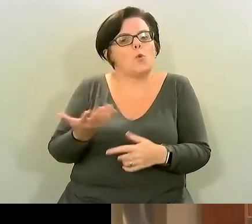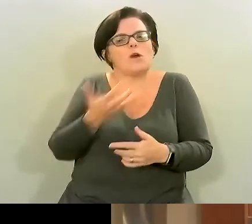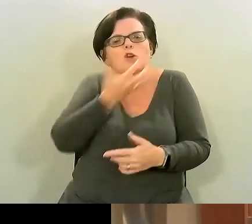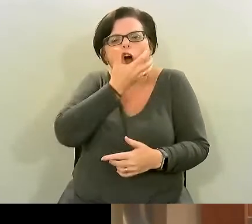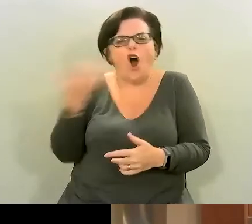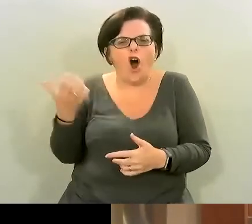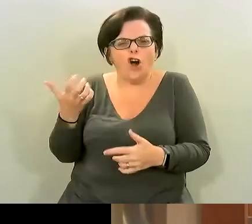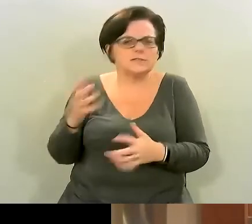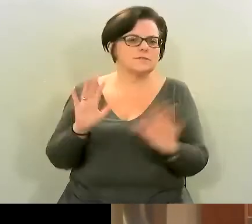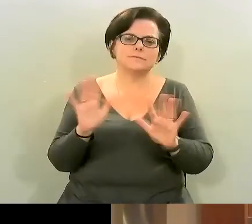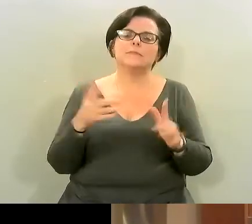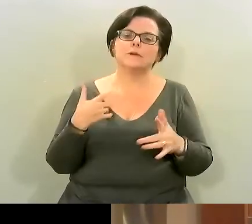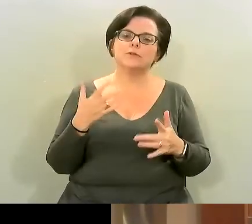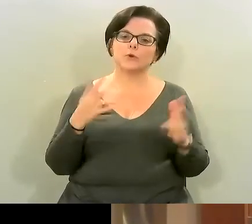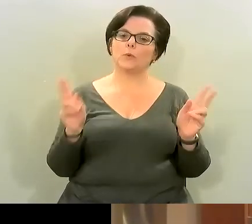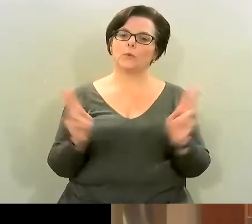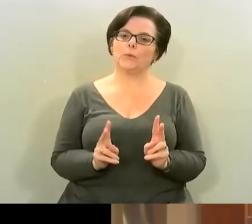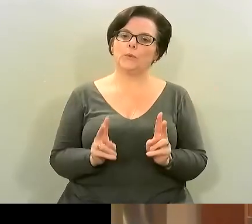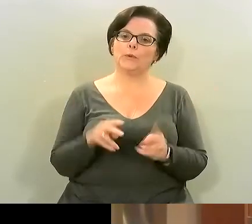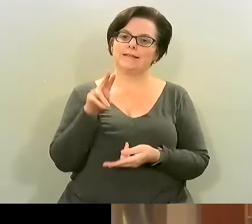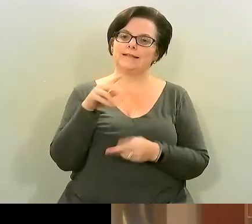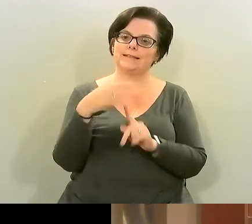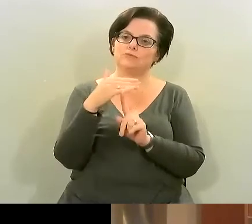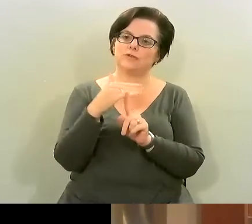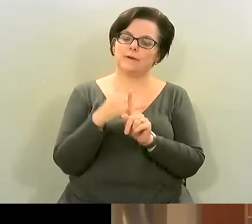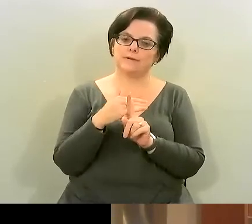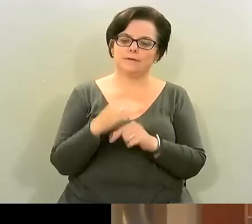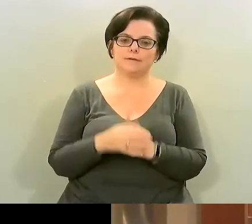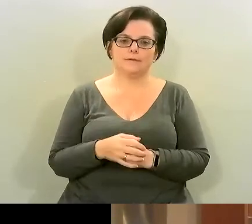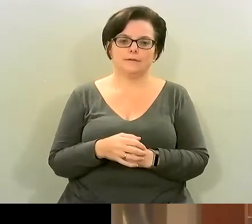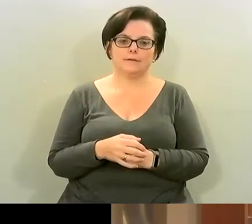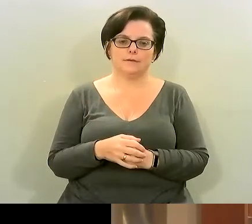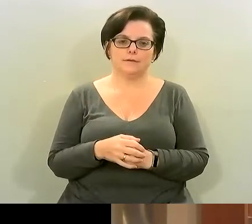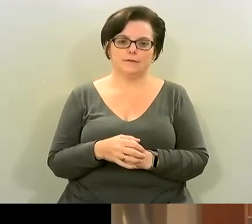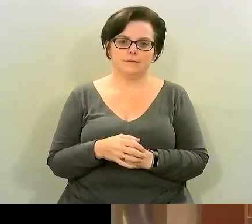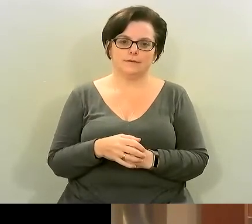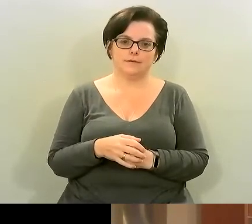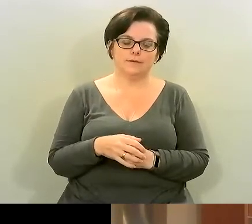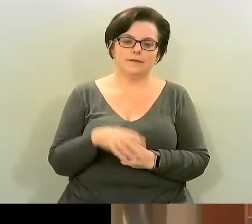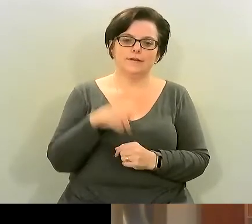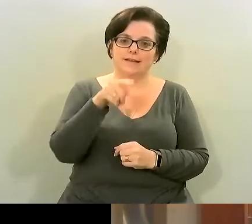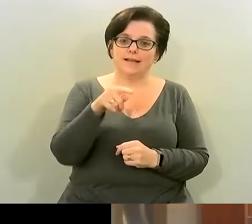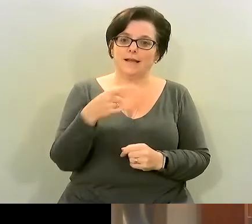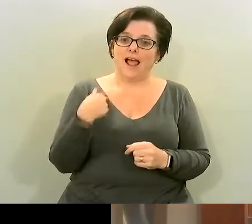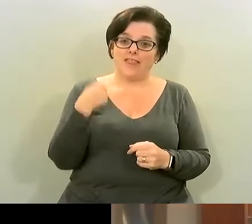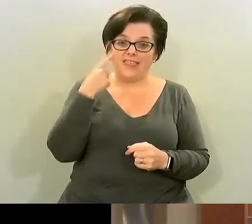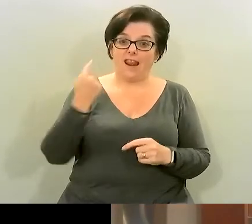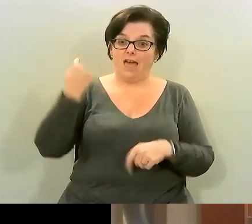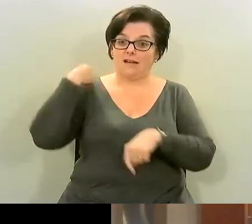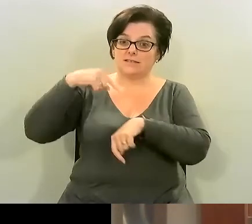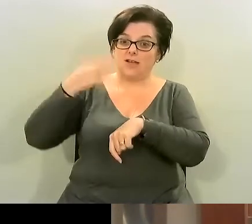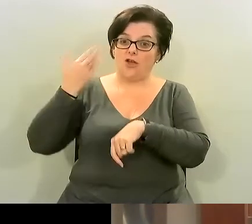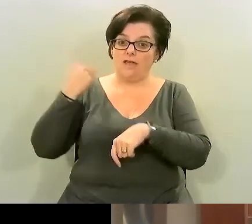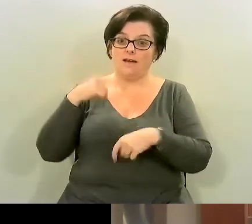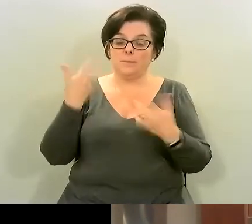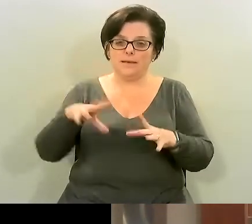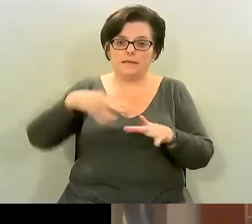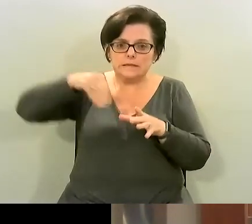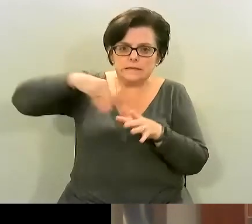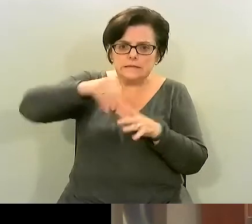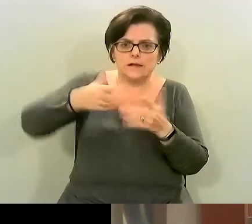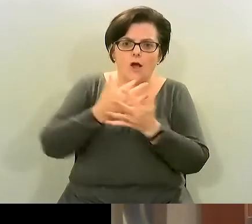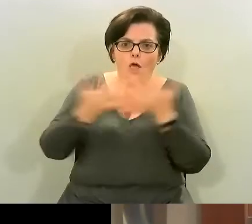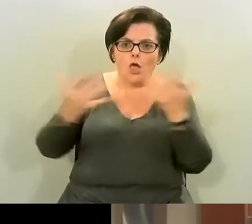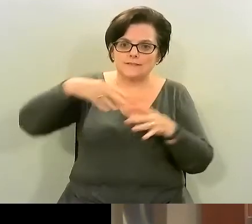cauliflower it roasted up a little bit more it probably was a little heavier on the spice on that one and you know